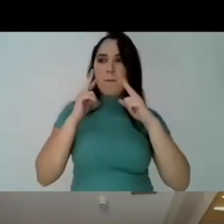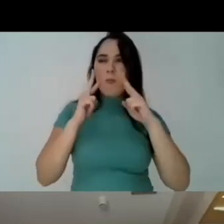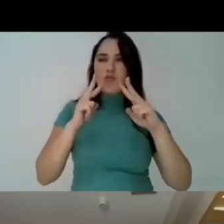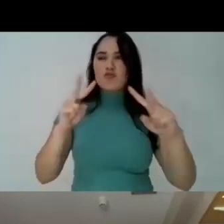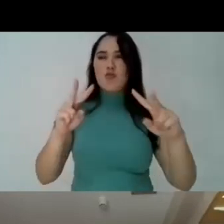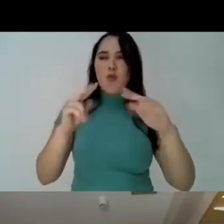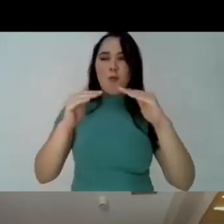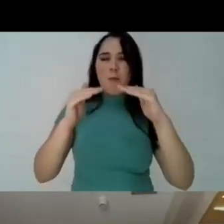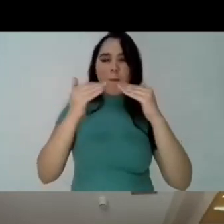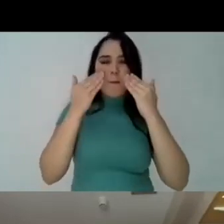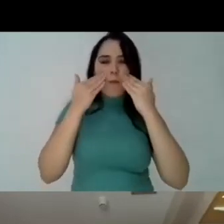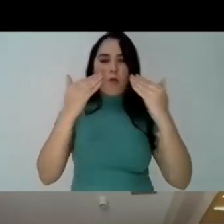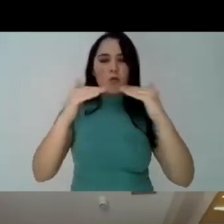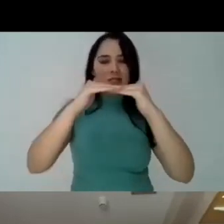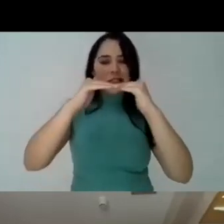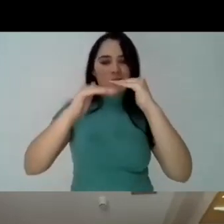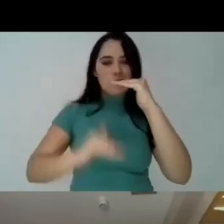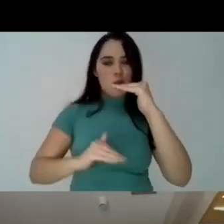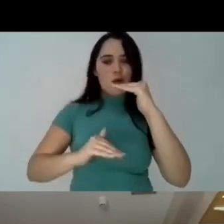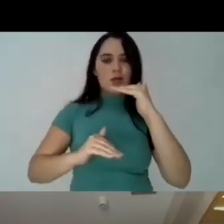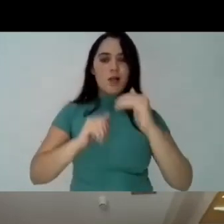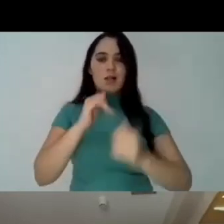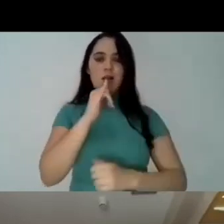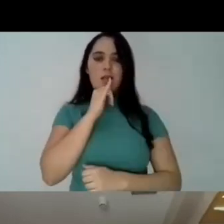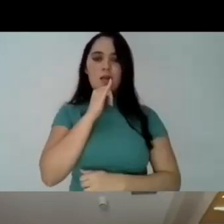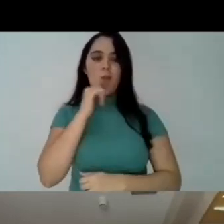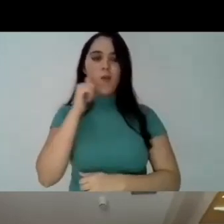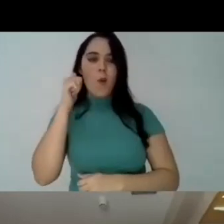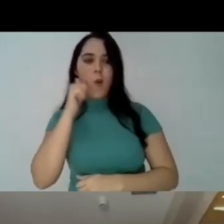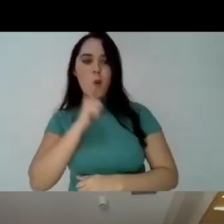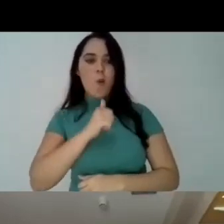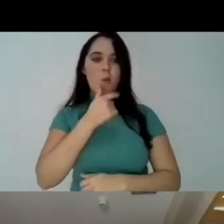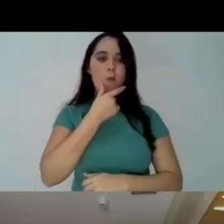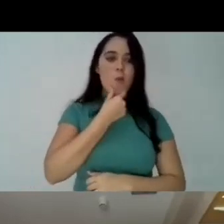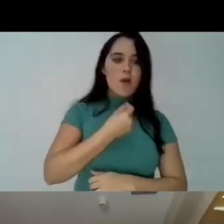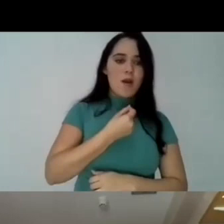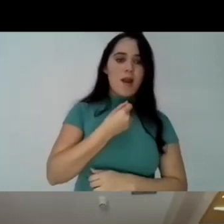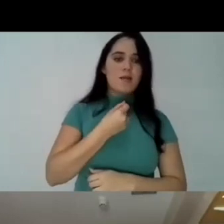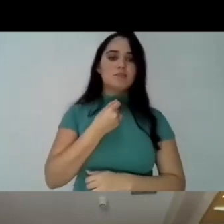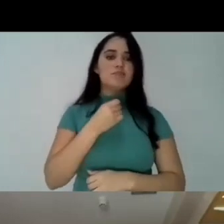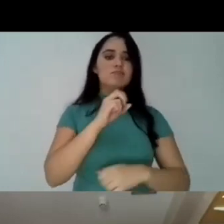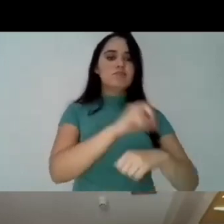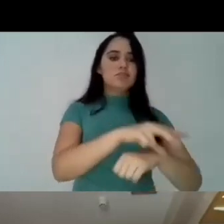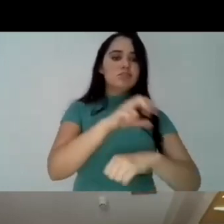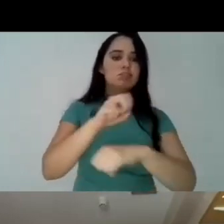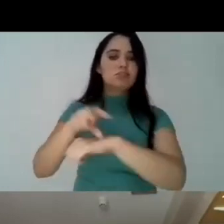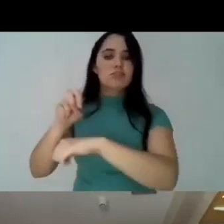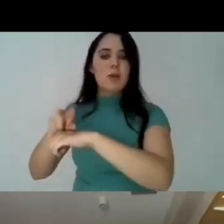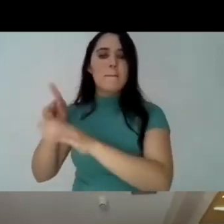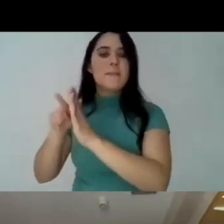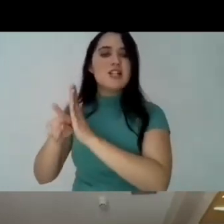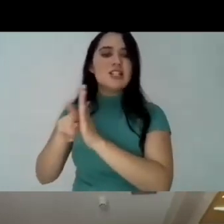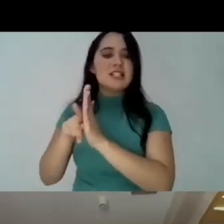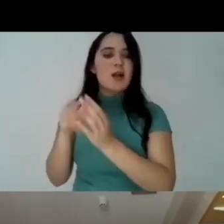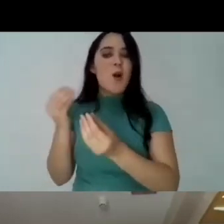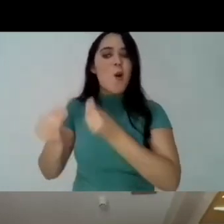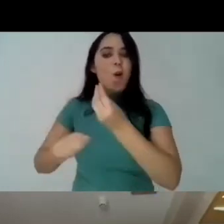we see a great inequality between may men and women